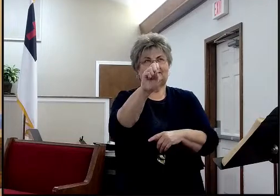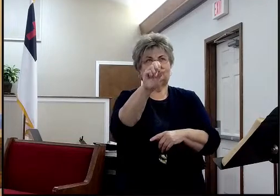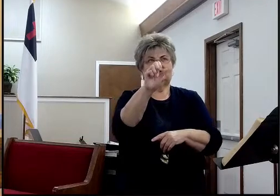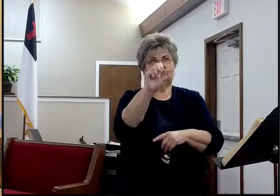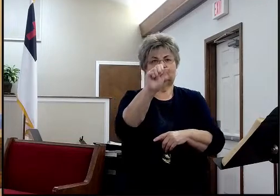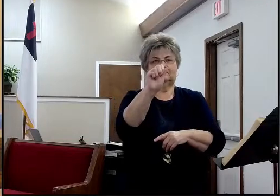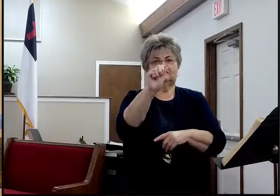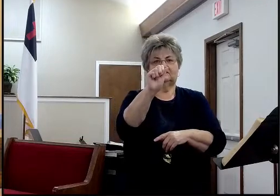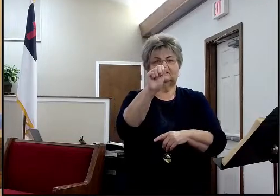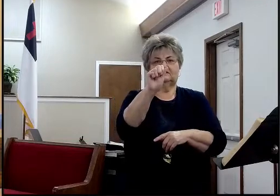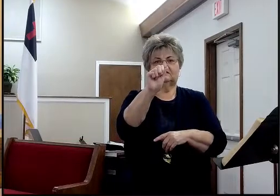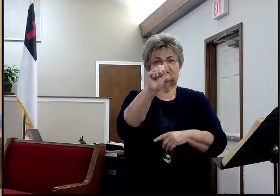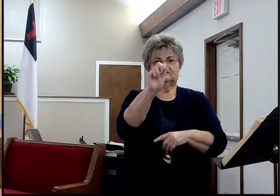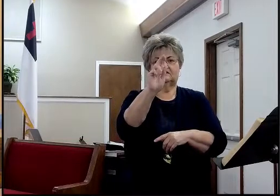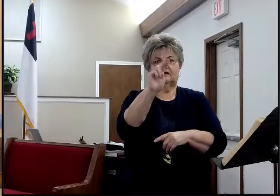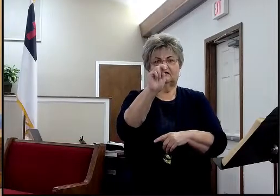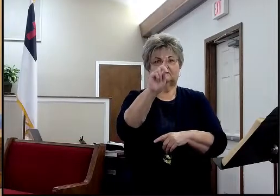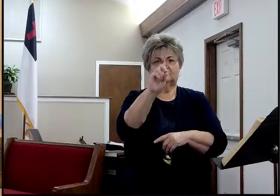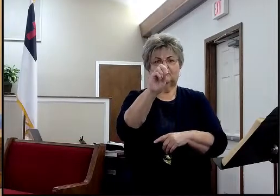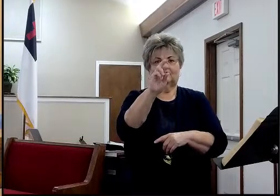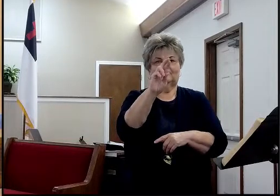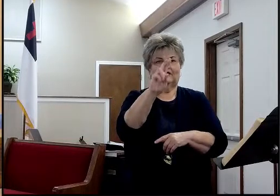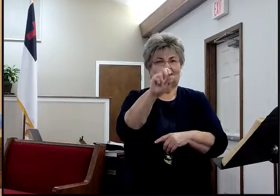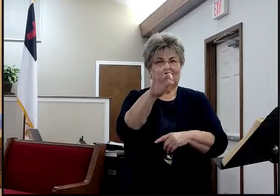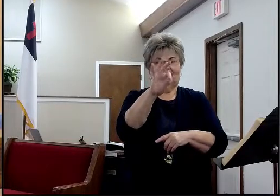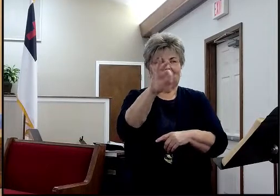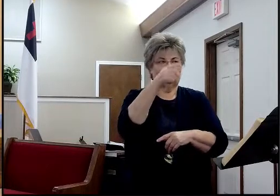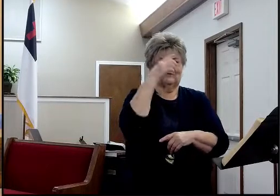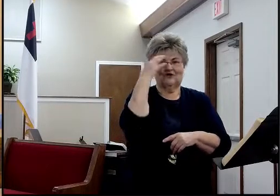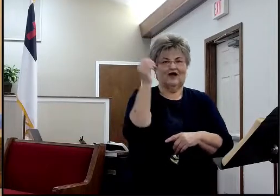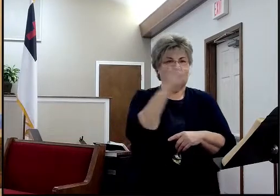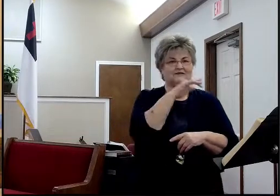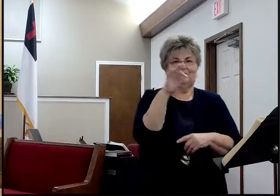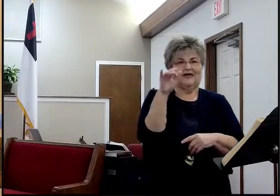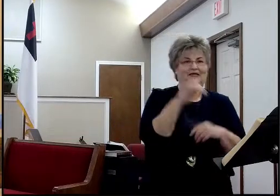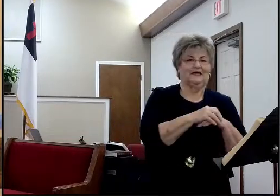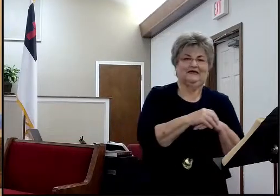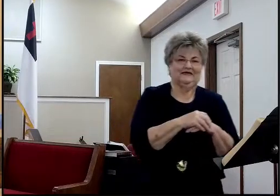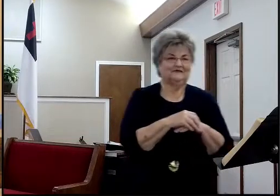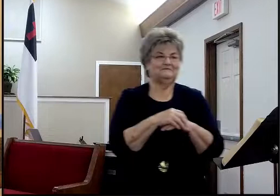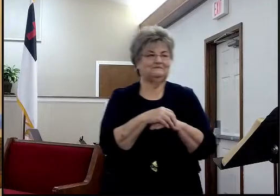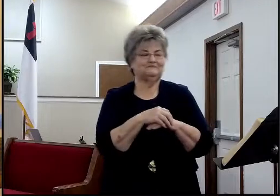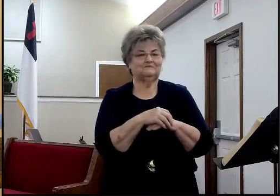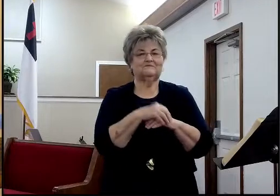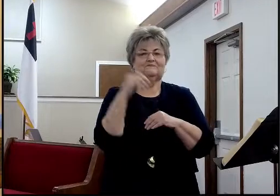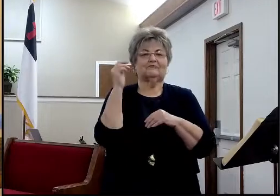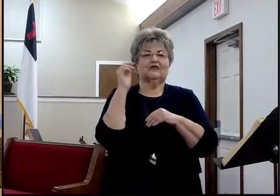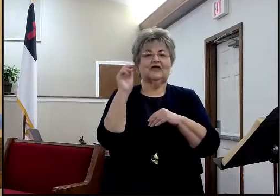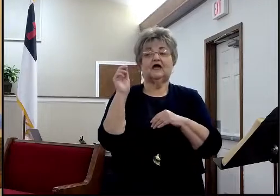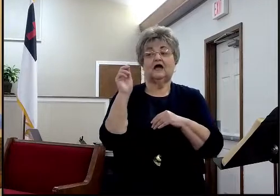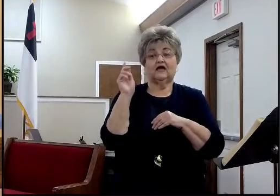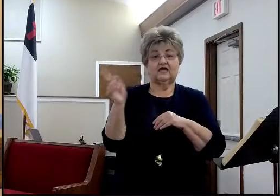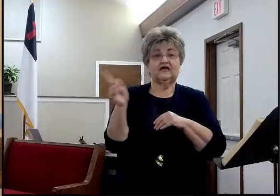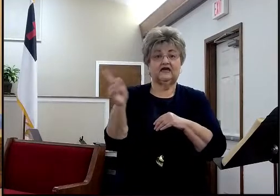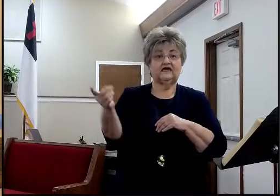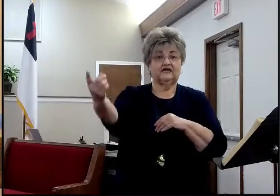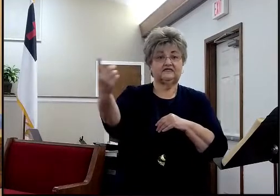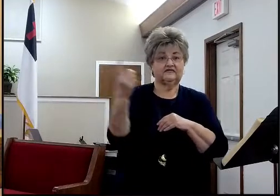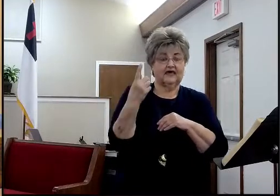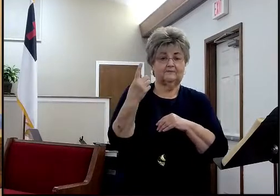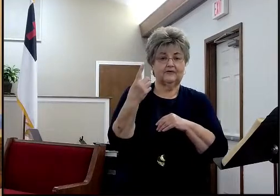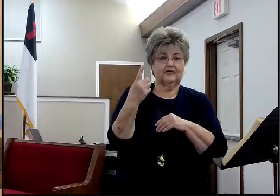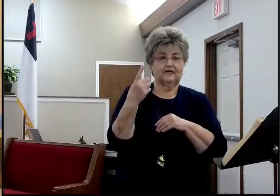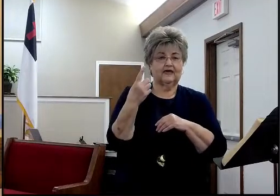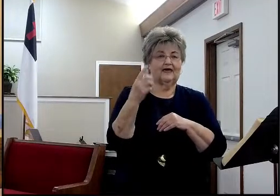fast. Of course, he was here preaching our revival services two years ago now. And he'll be here in late